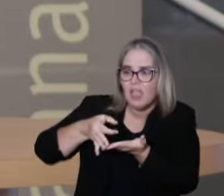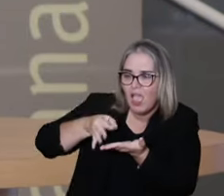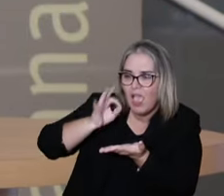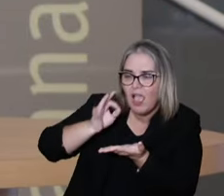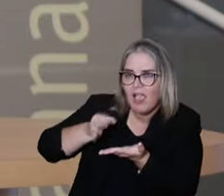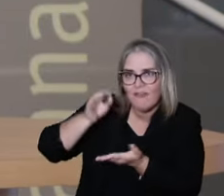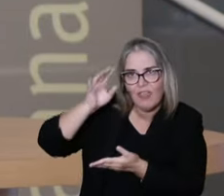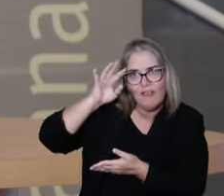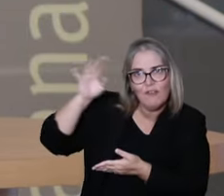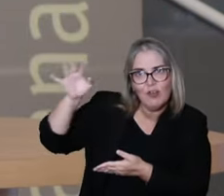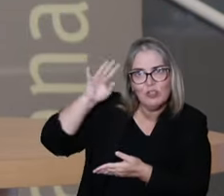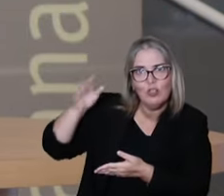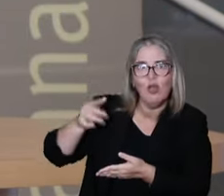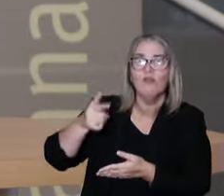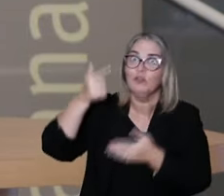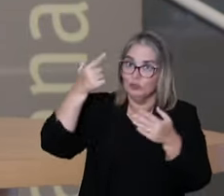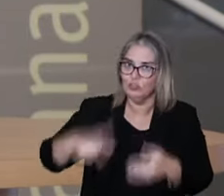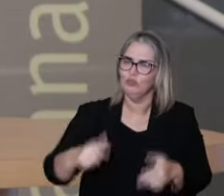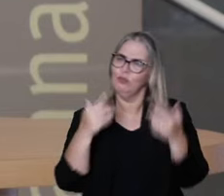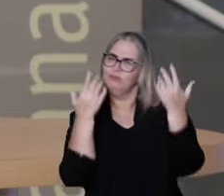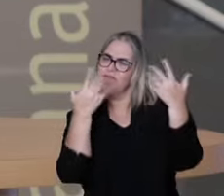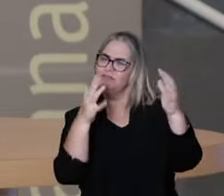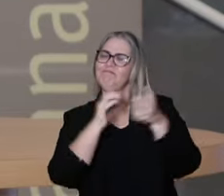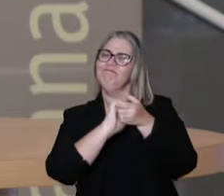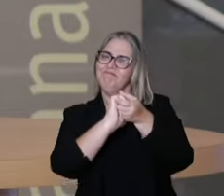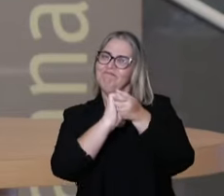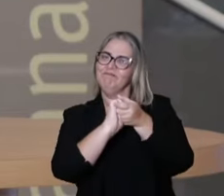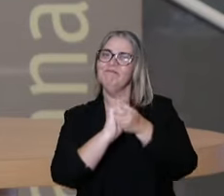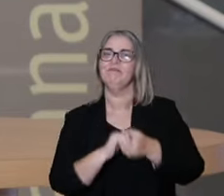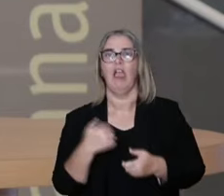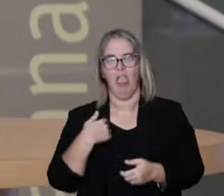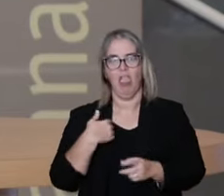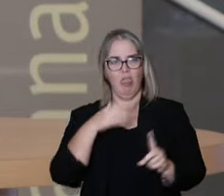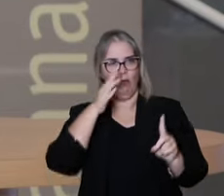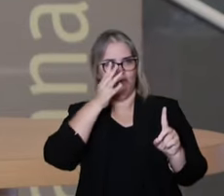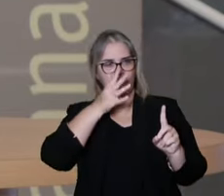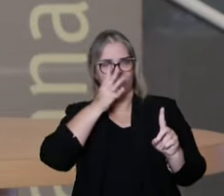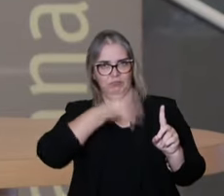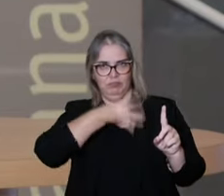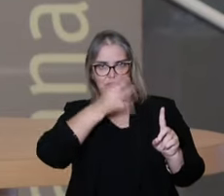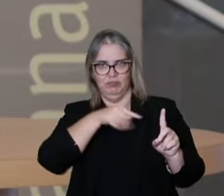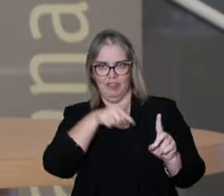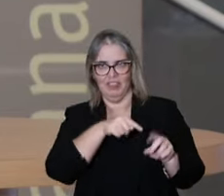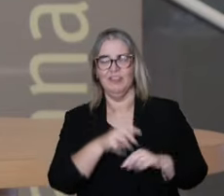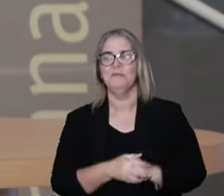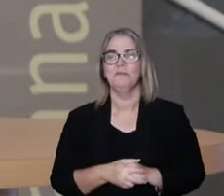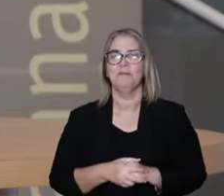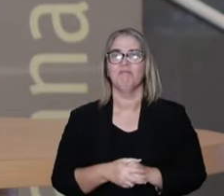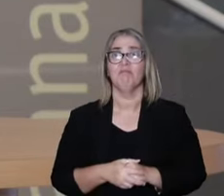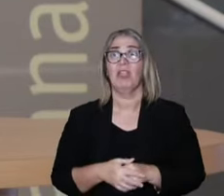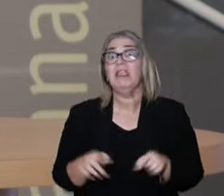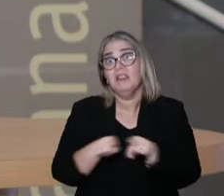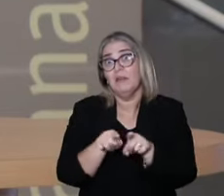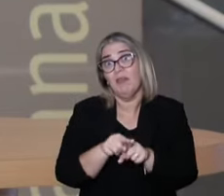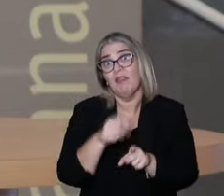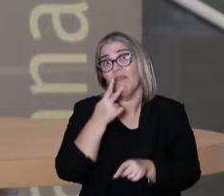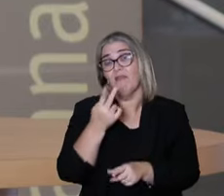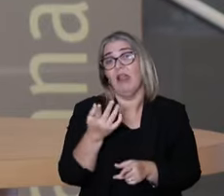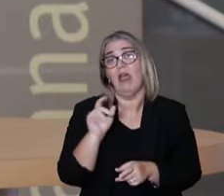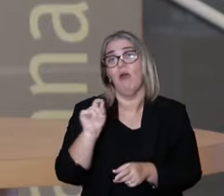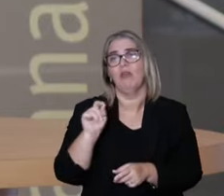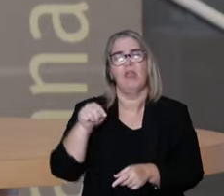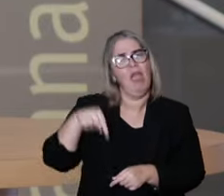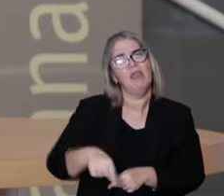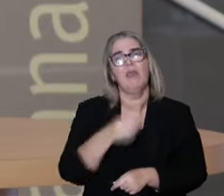I would like to thank Café Filosófico because I'm a fan, so for inviting me. I'd say